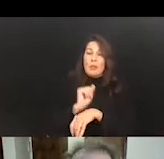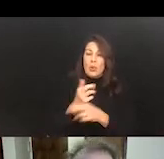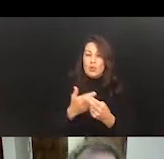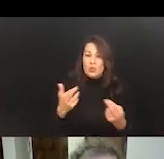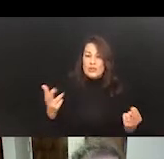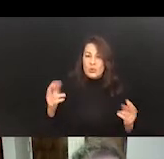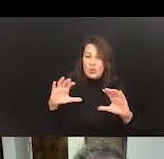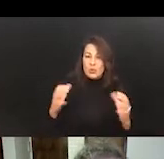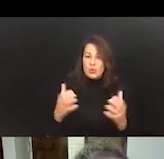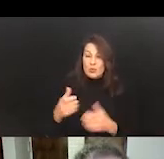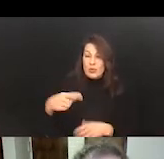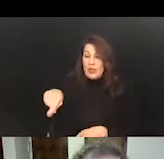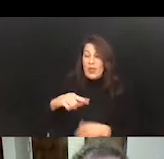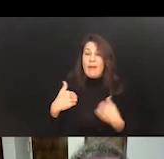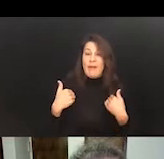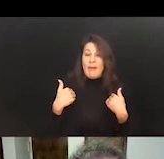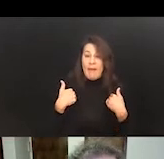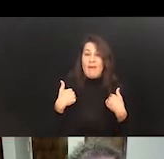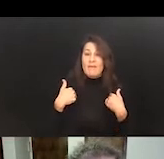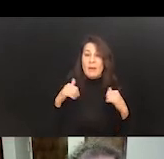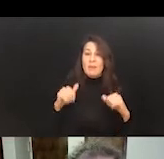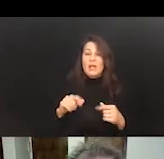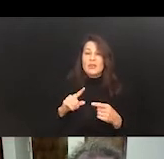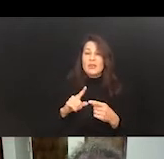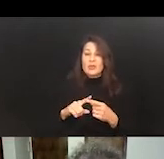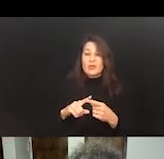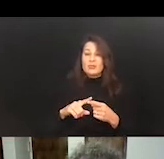now where they can take a leadership